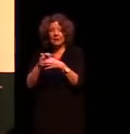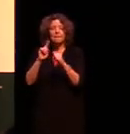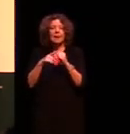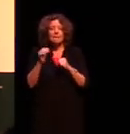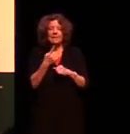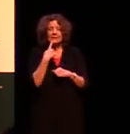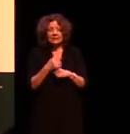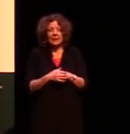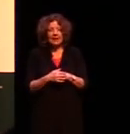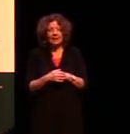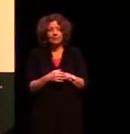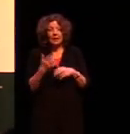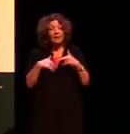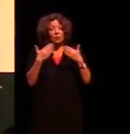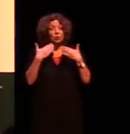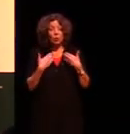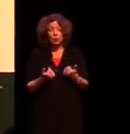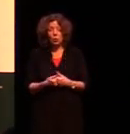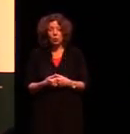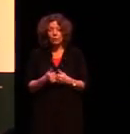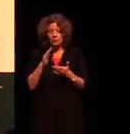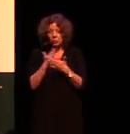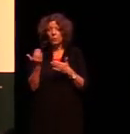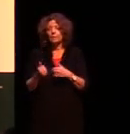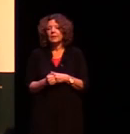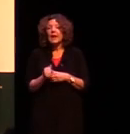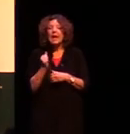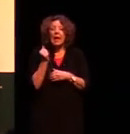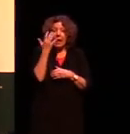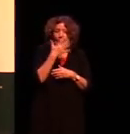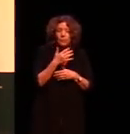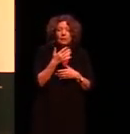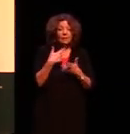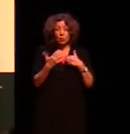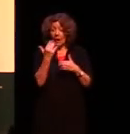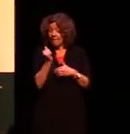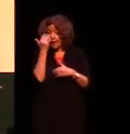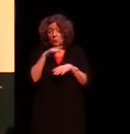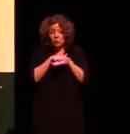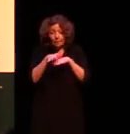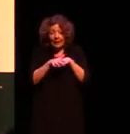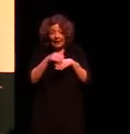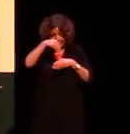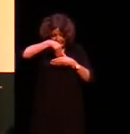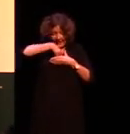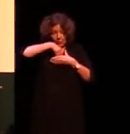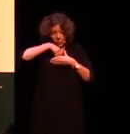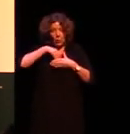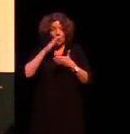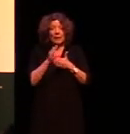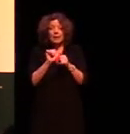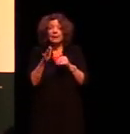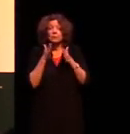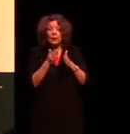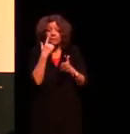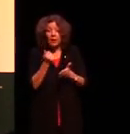say that if you don't know for sure if you've got Aboriginal blood in you or not, the best way to find